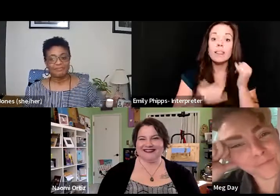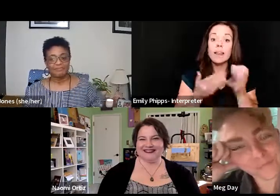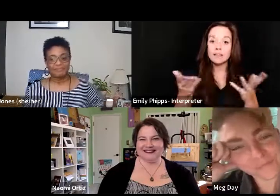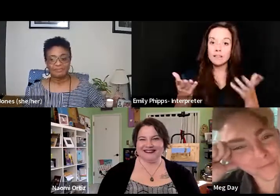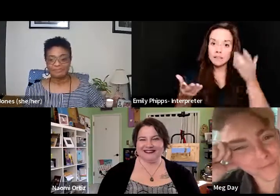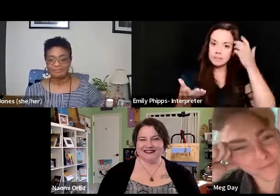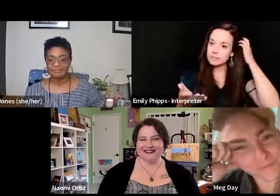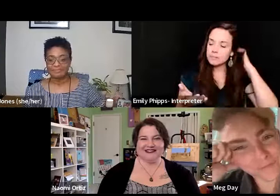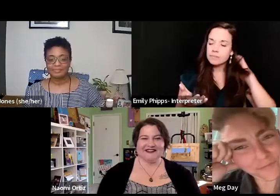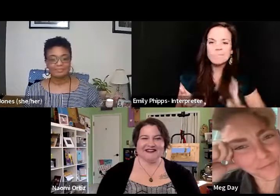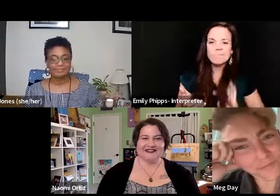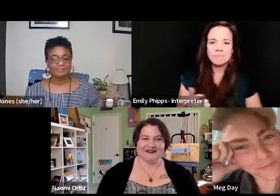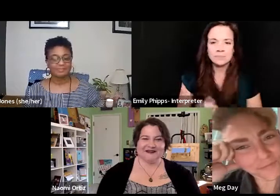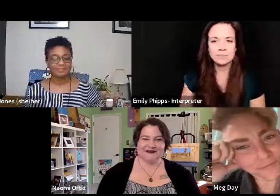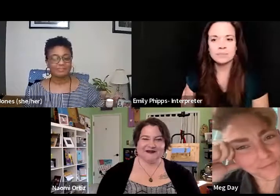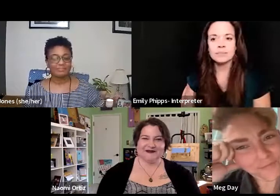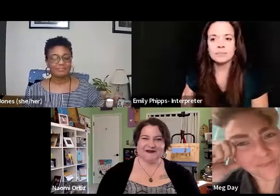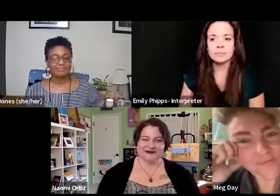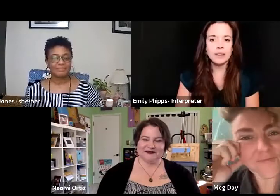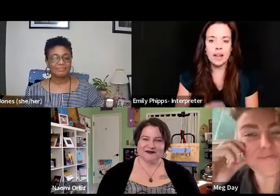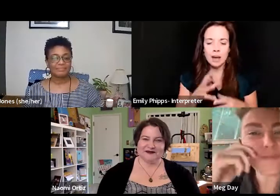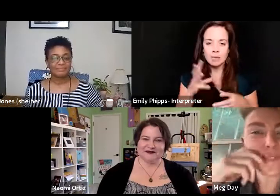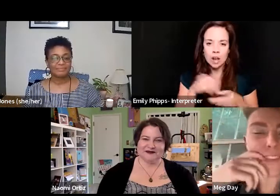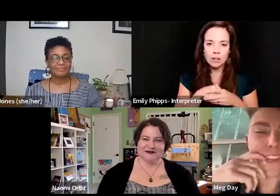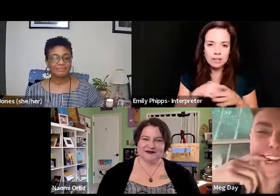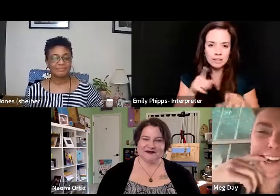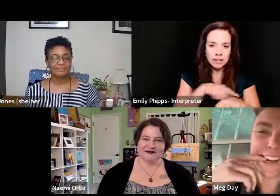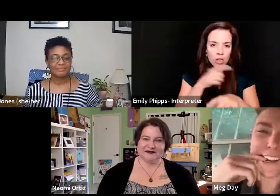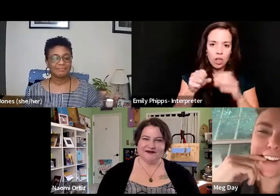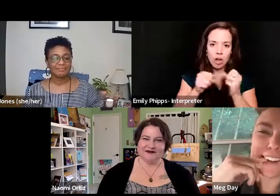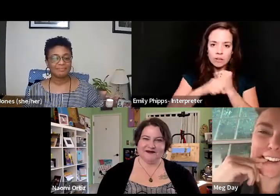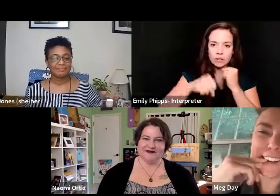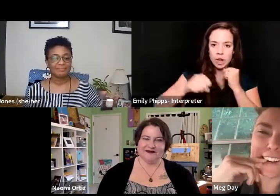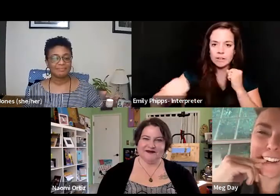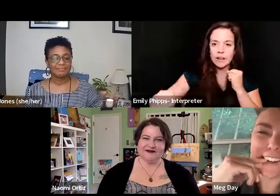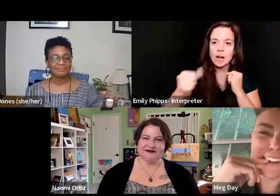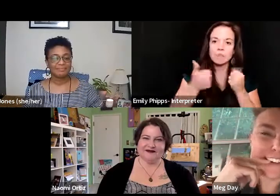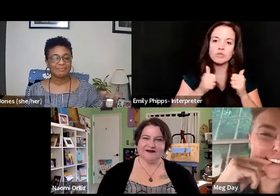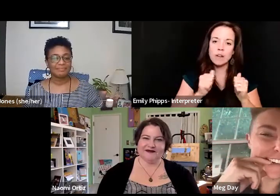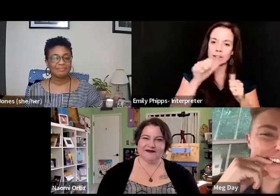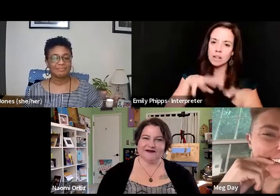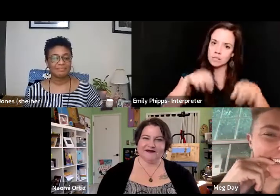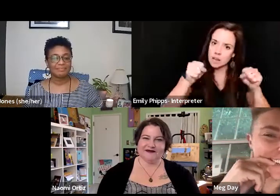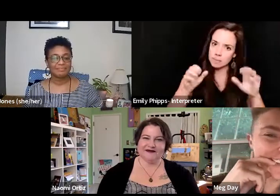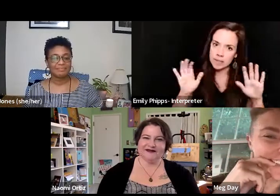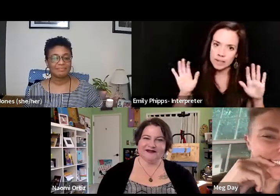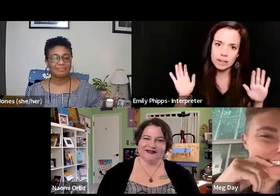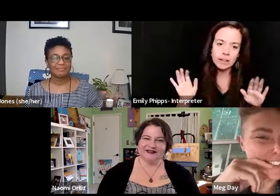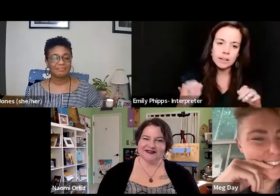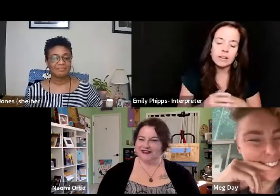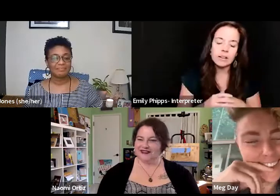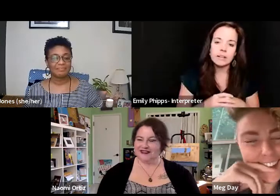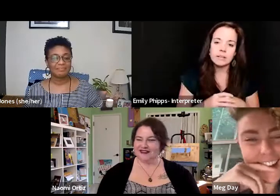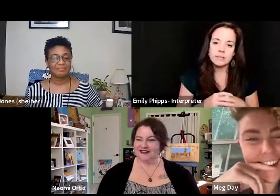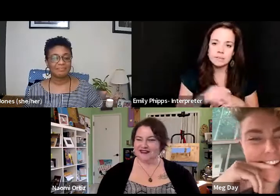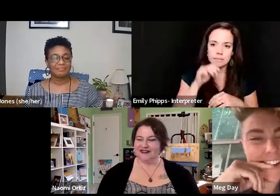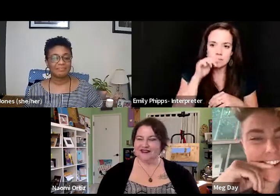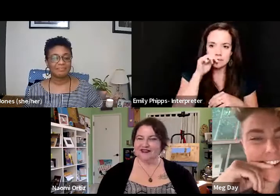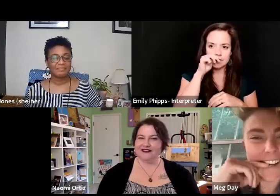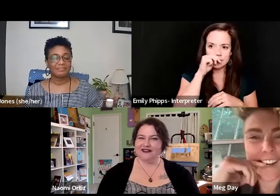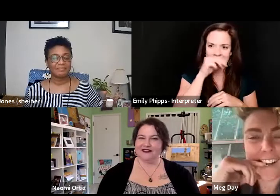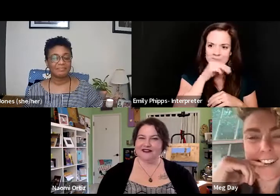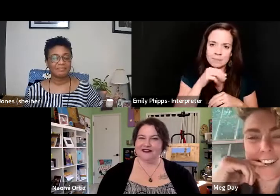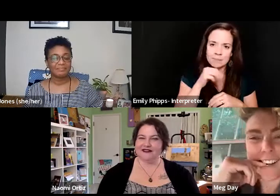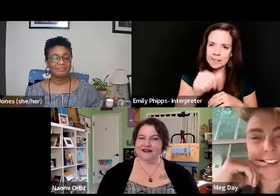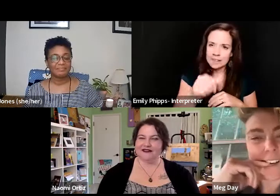I just, yeah. I'm an autistic long talker, and I'm trying to balance it out with not dominating. But I will say, you know, I didn't have a really creative